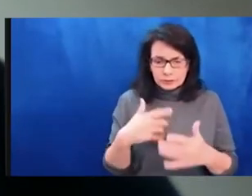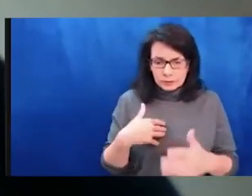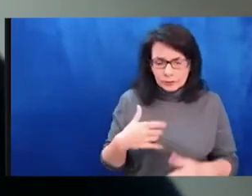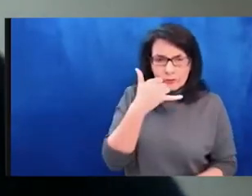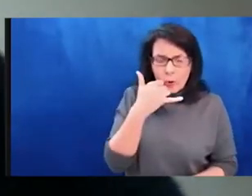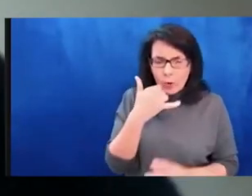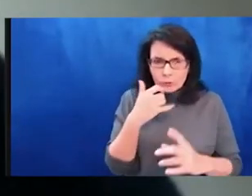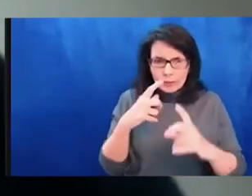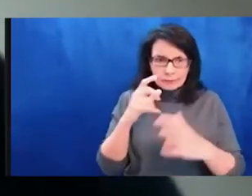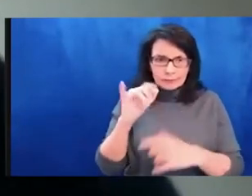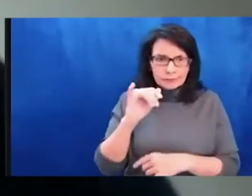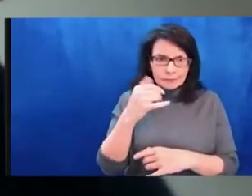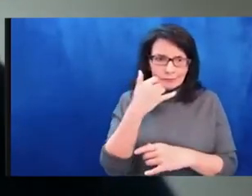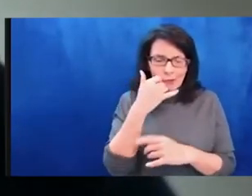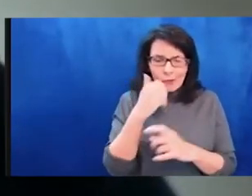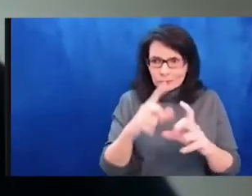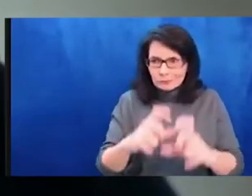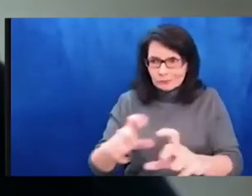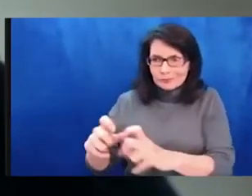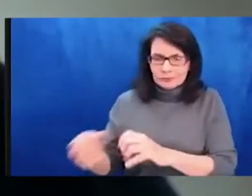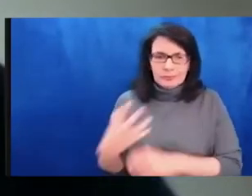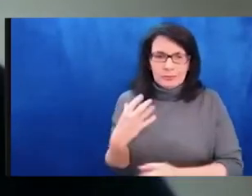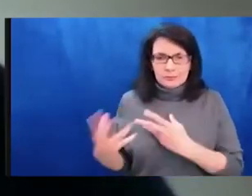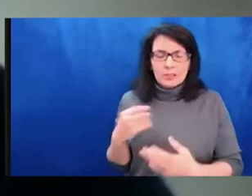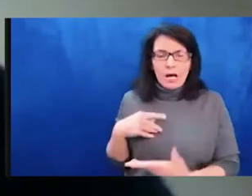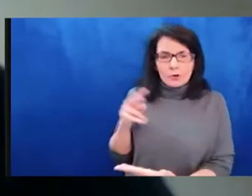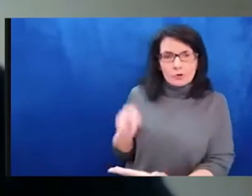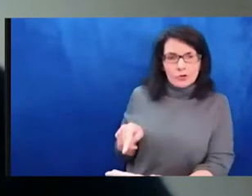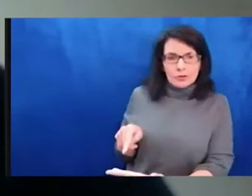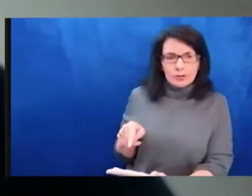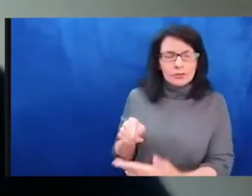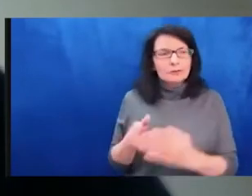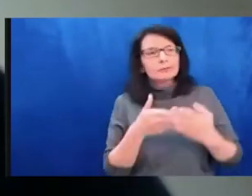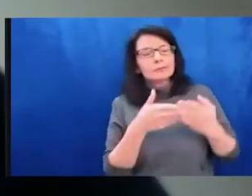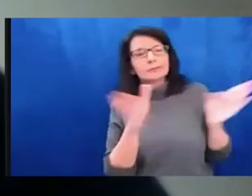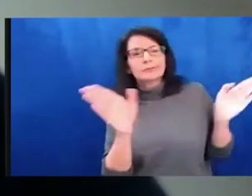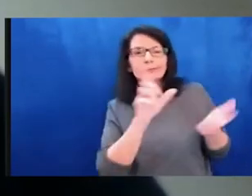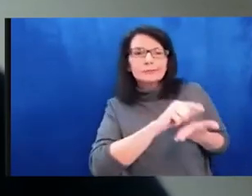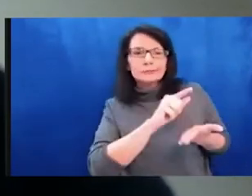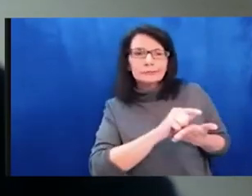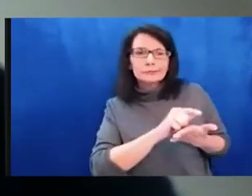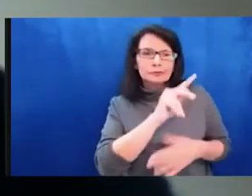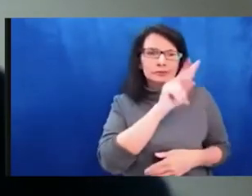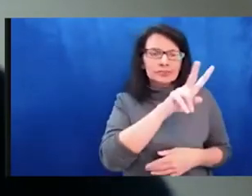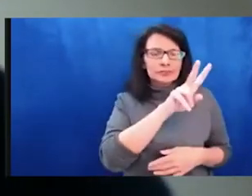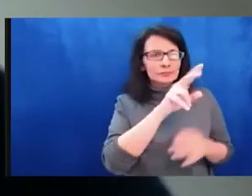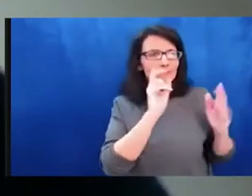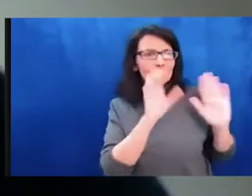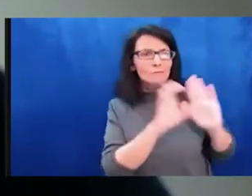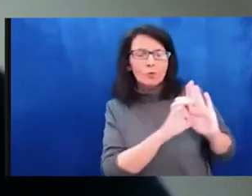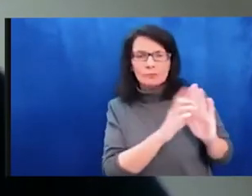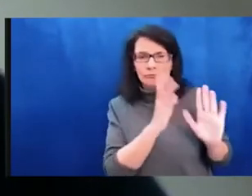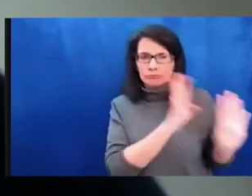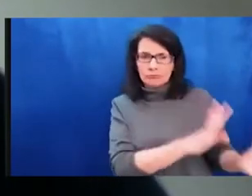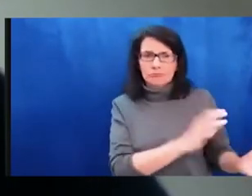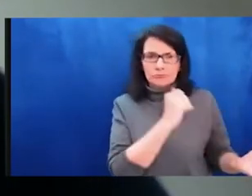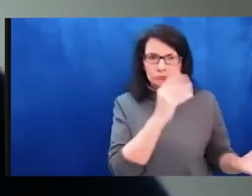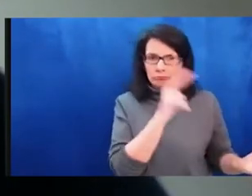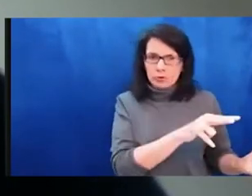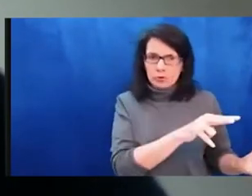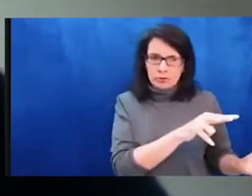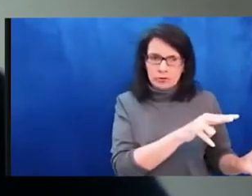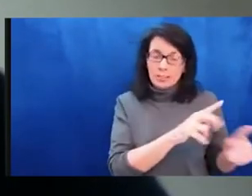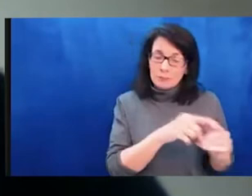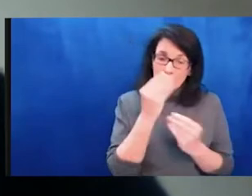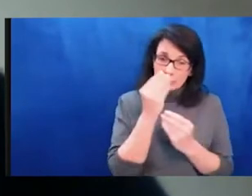about the events happening around my country perhaps once or twice a day just to understand what's going on. I don't look at a lot of media photographs. I